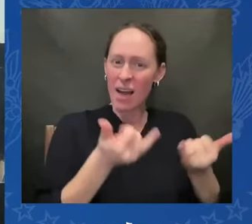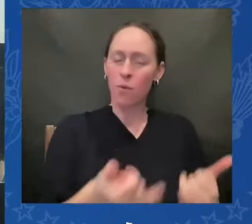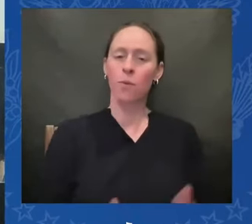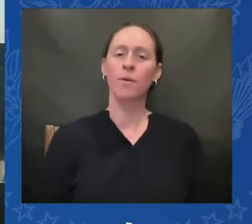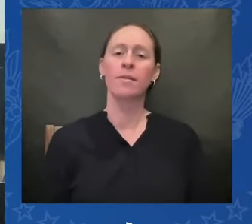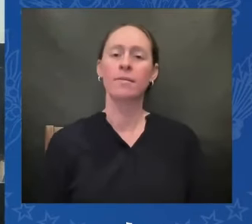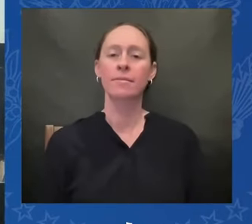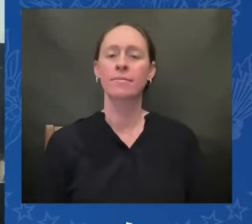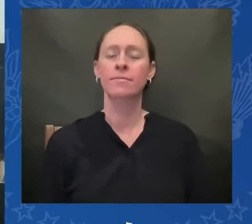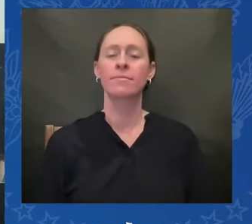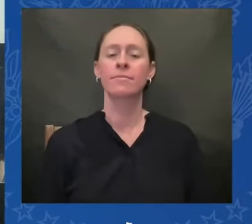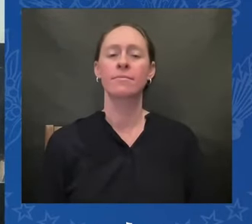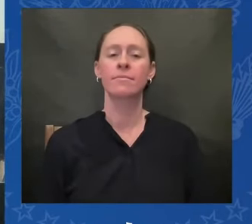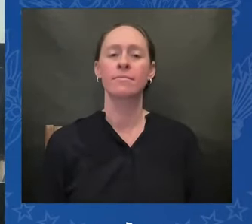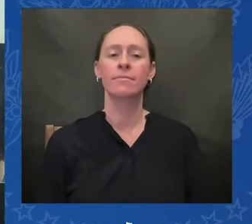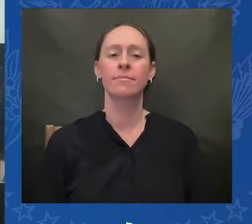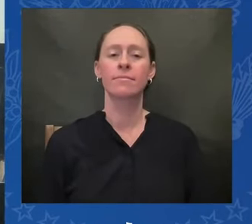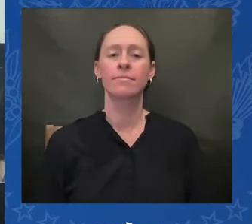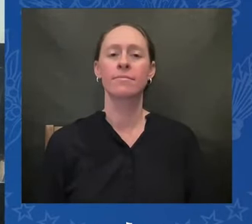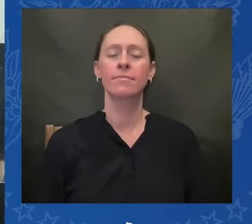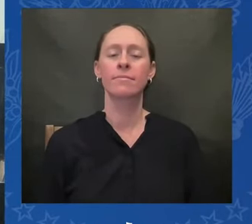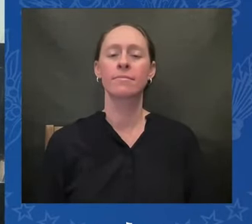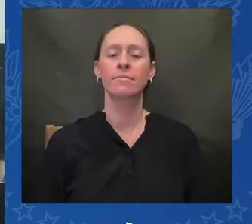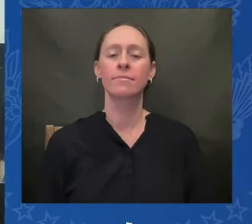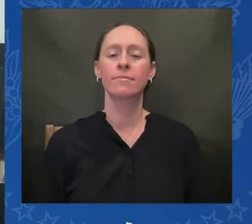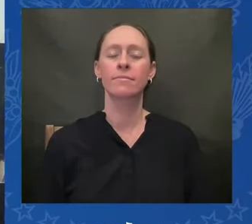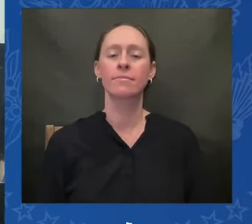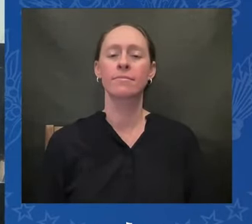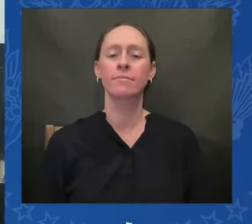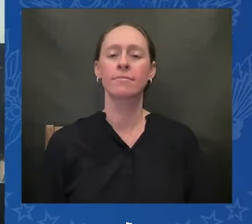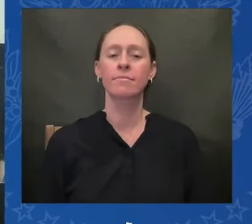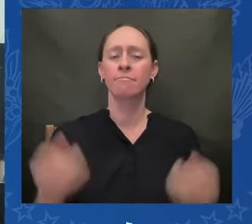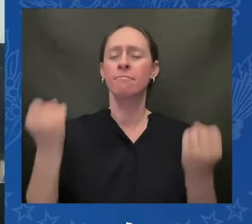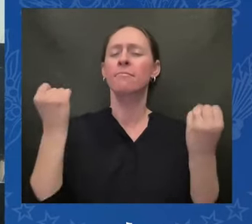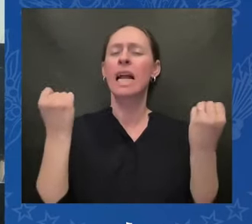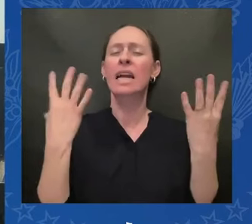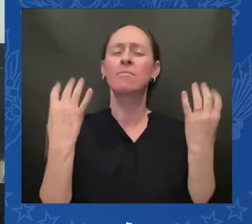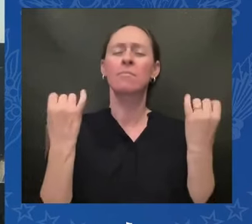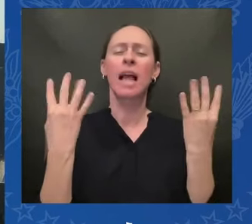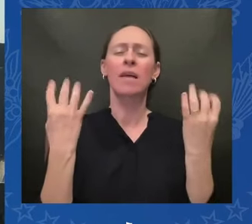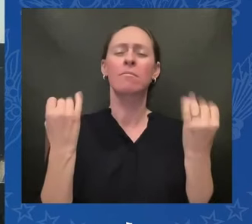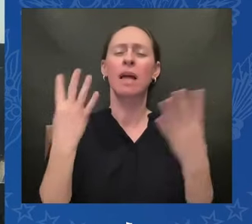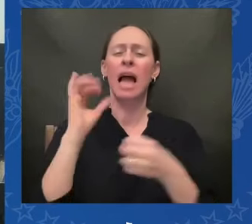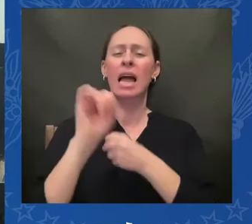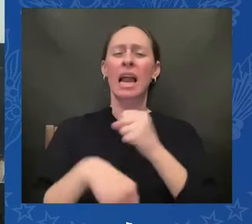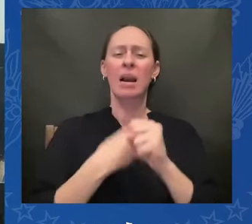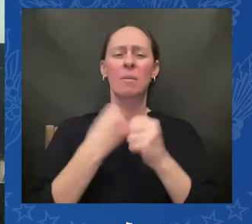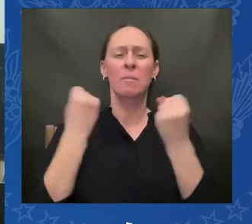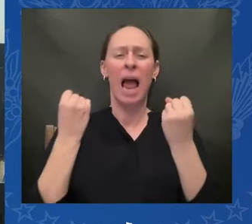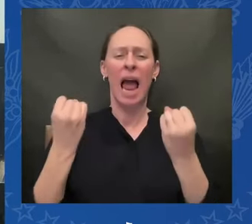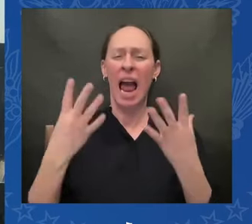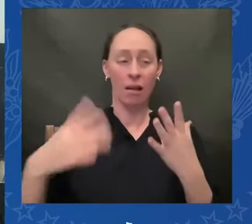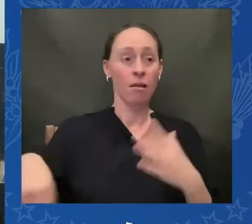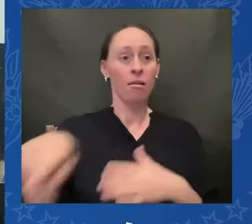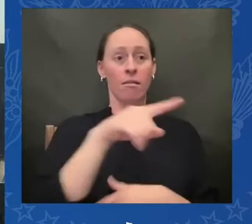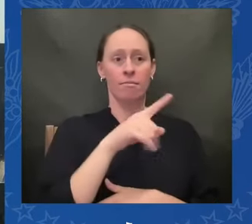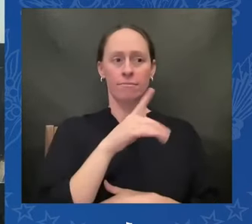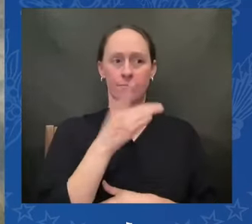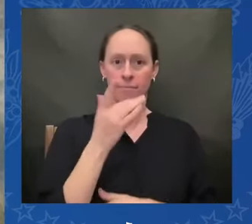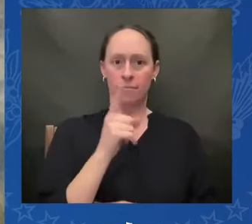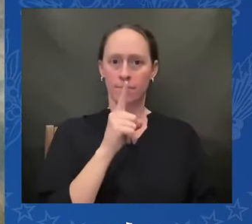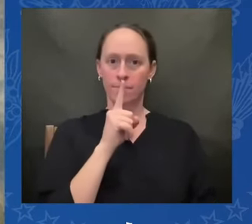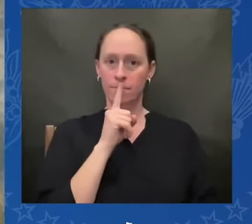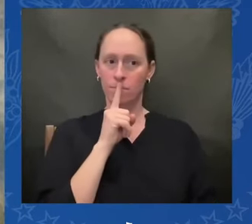for decades this terrible chapter was hidden from our history books but now our administration's work will